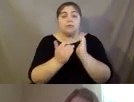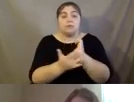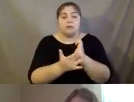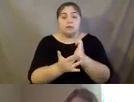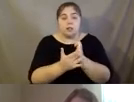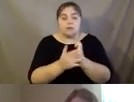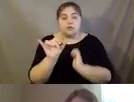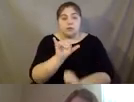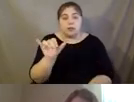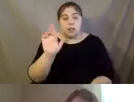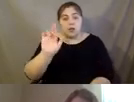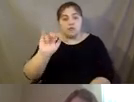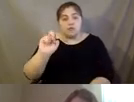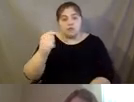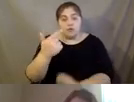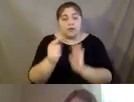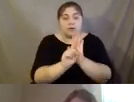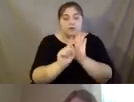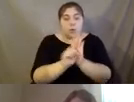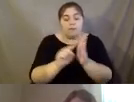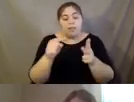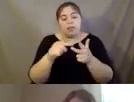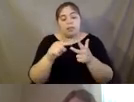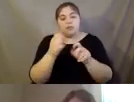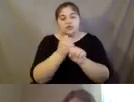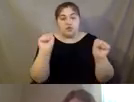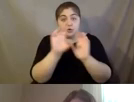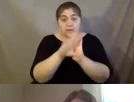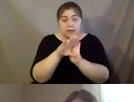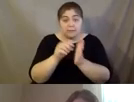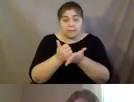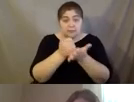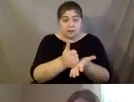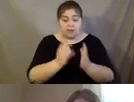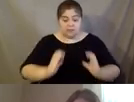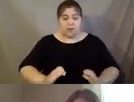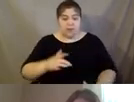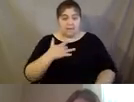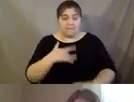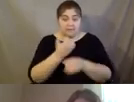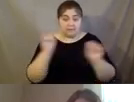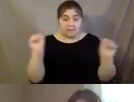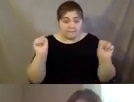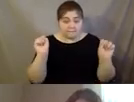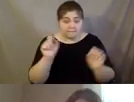like the ring doorbell, security cameras, et cetera, to help the client feel safe and independent?